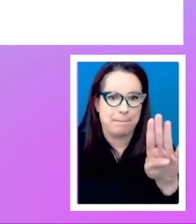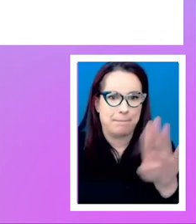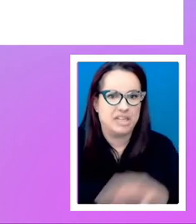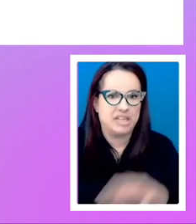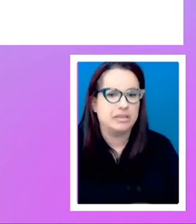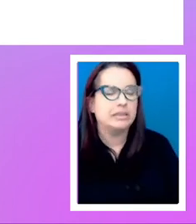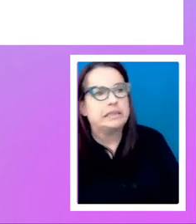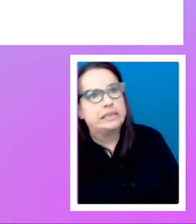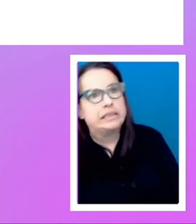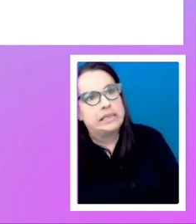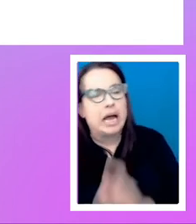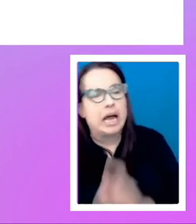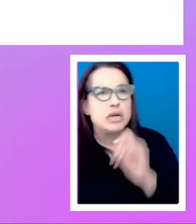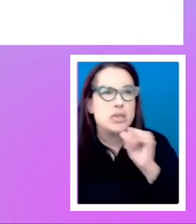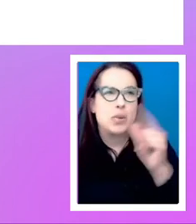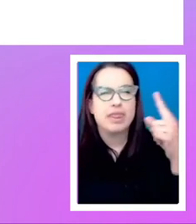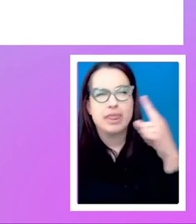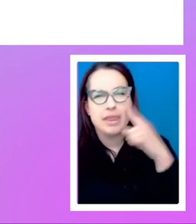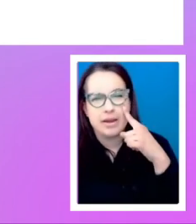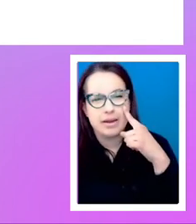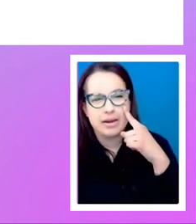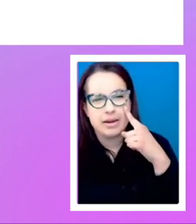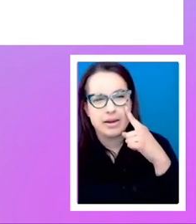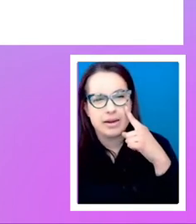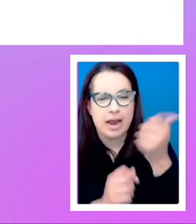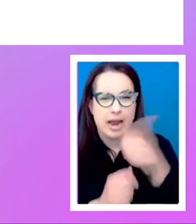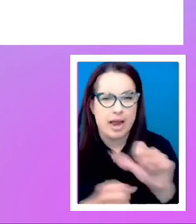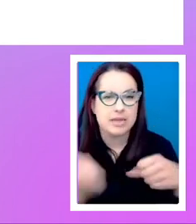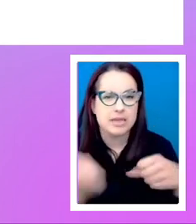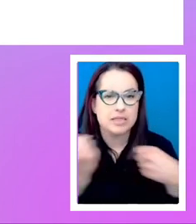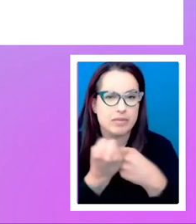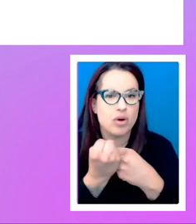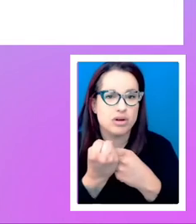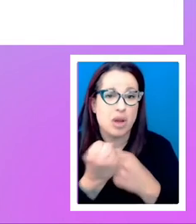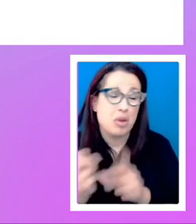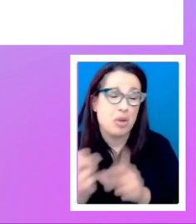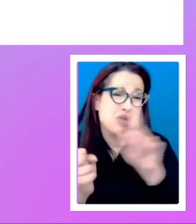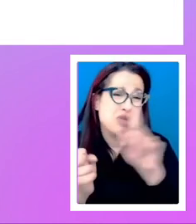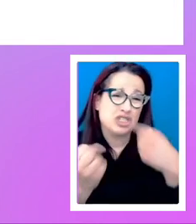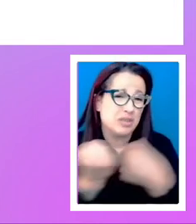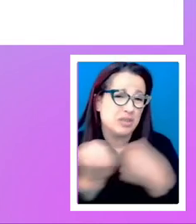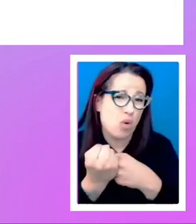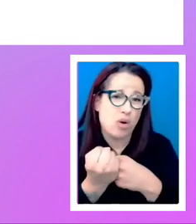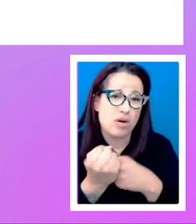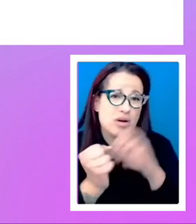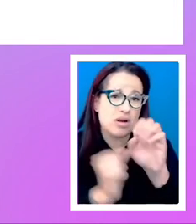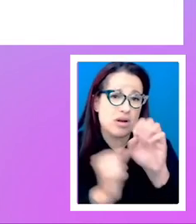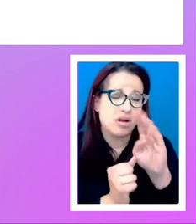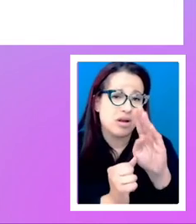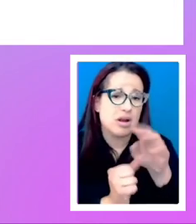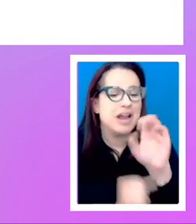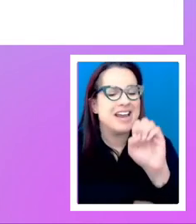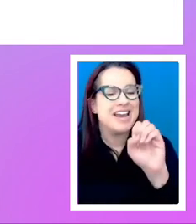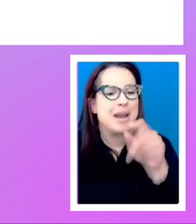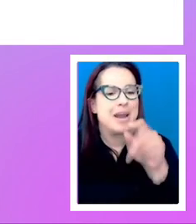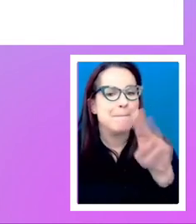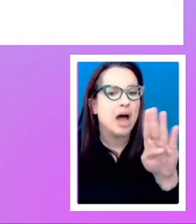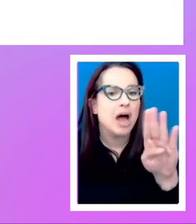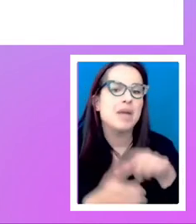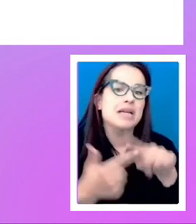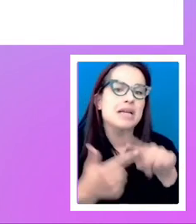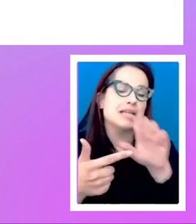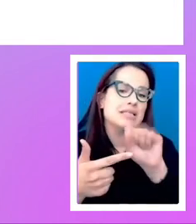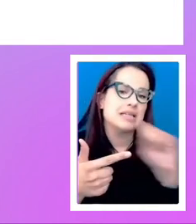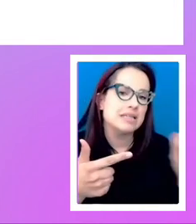I don't think any of them support it. It's really just support. I mean, EPUBs and also the CSS print